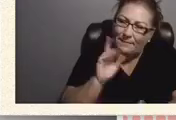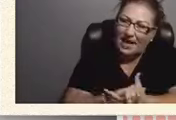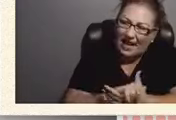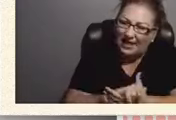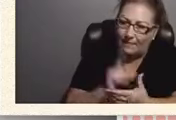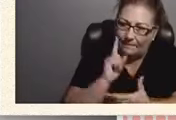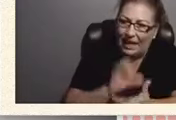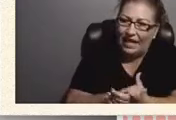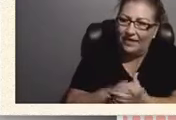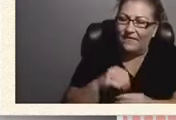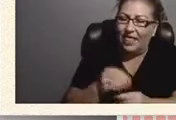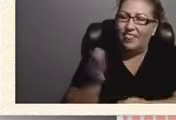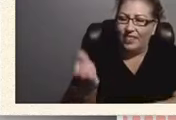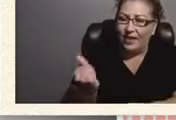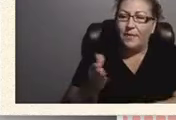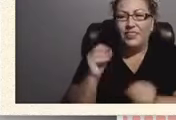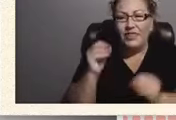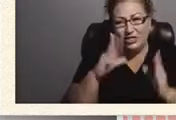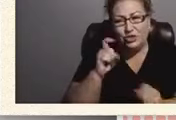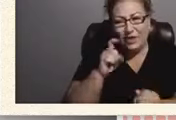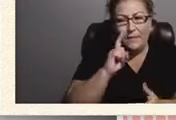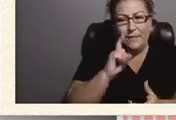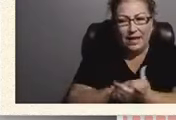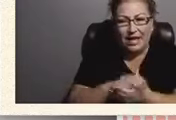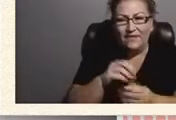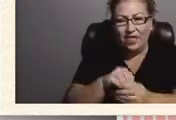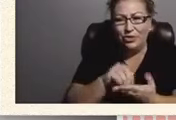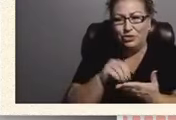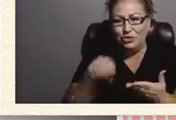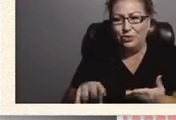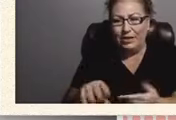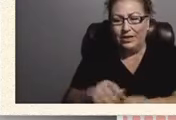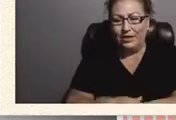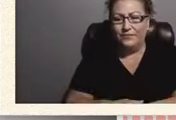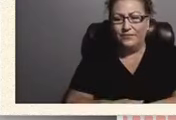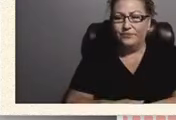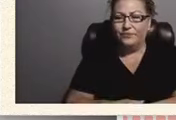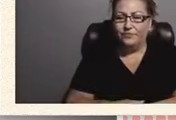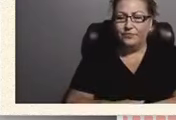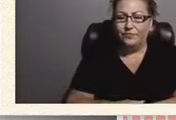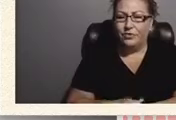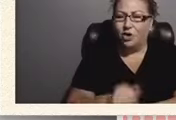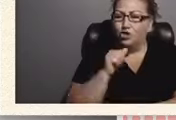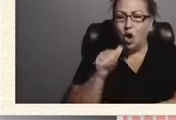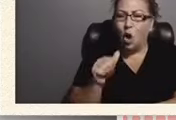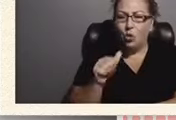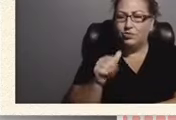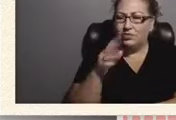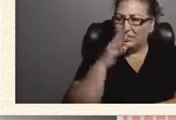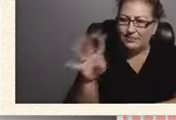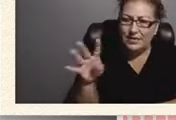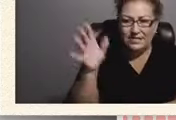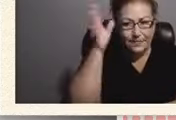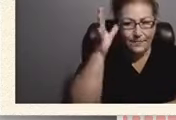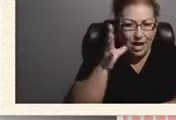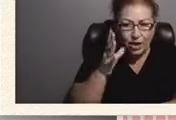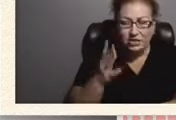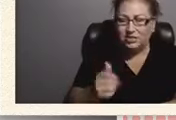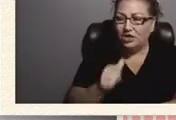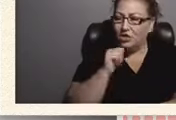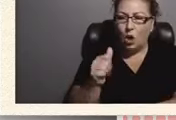teachers have to believe don't dismiss the parents don't dismiss the student because